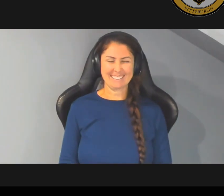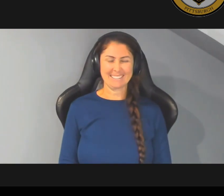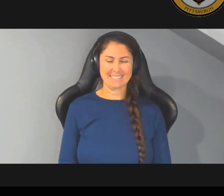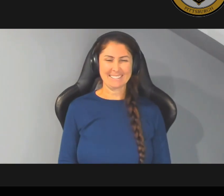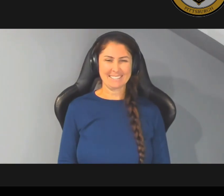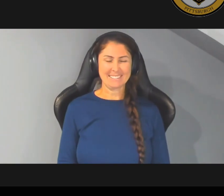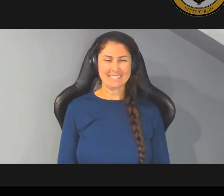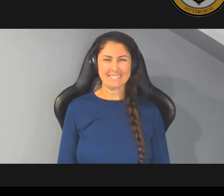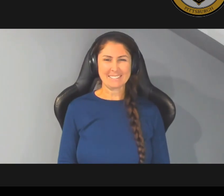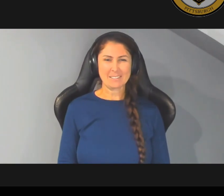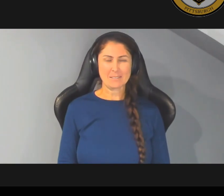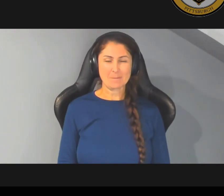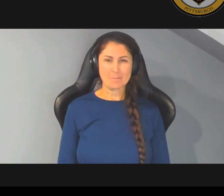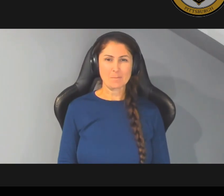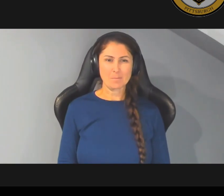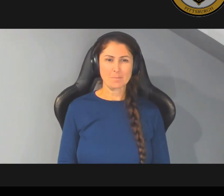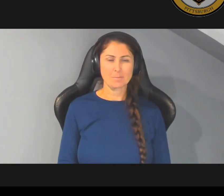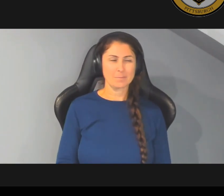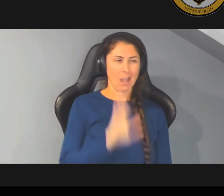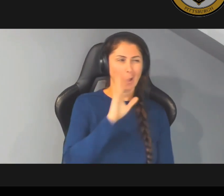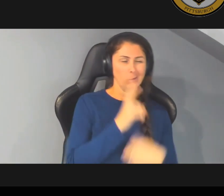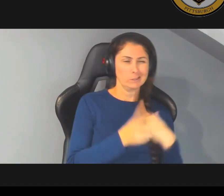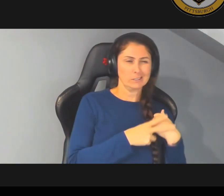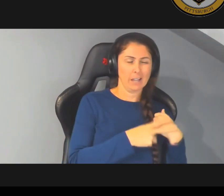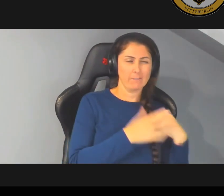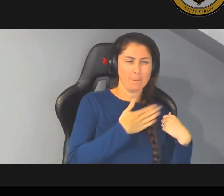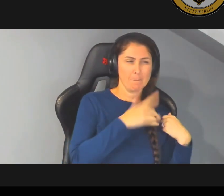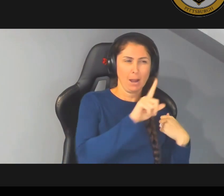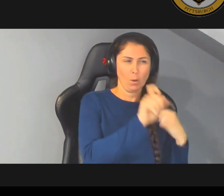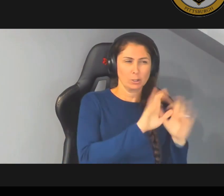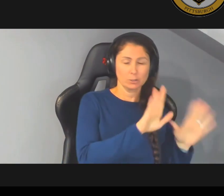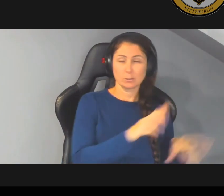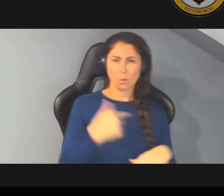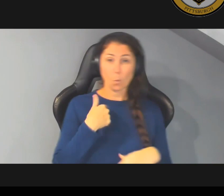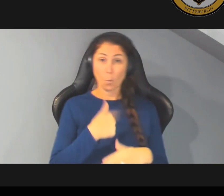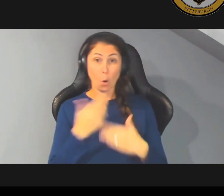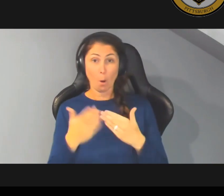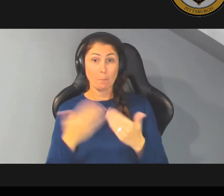i'll say my questions we're almost through here